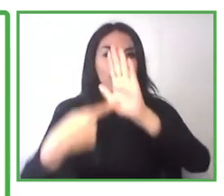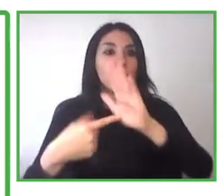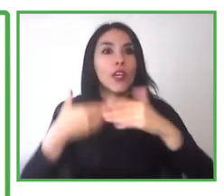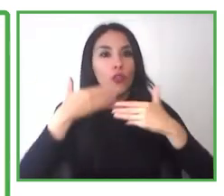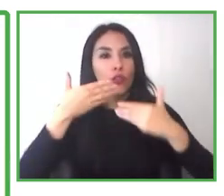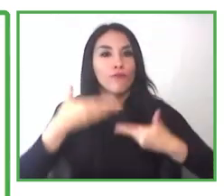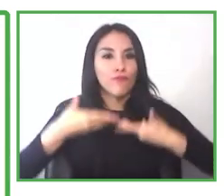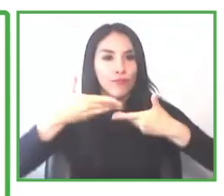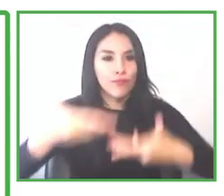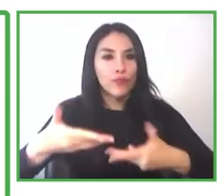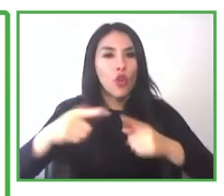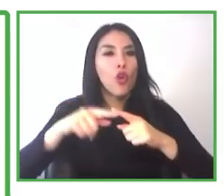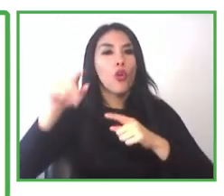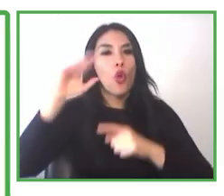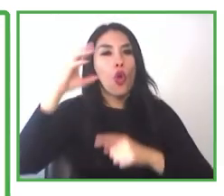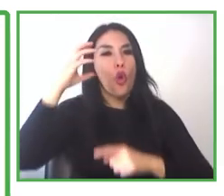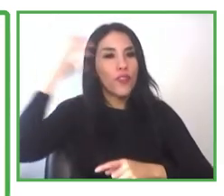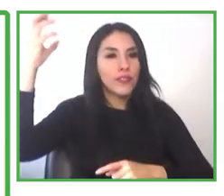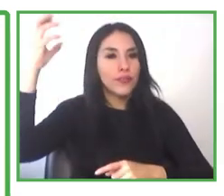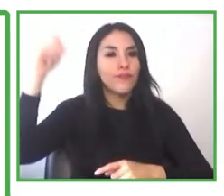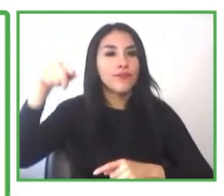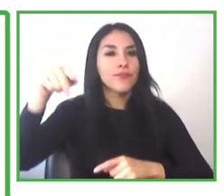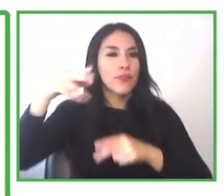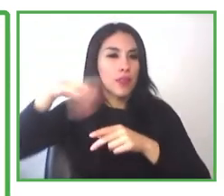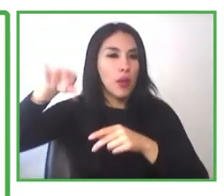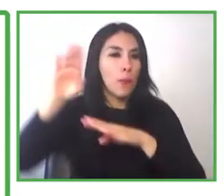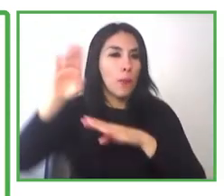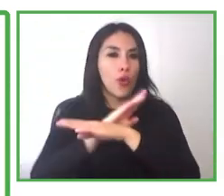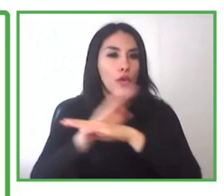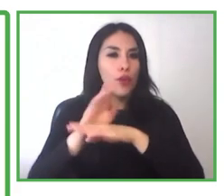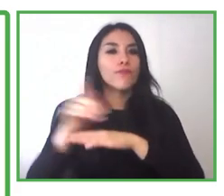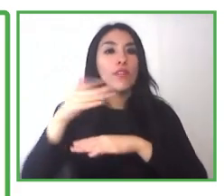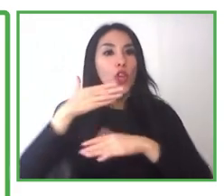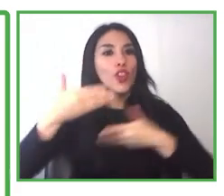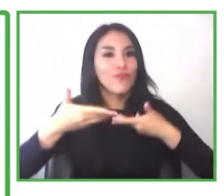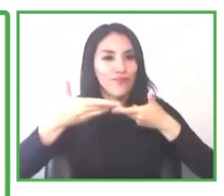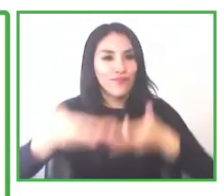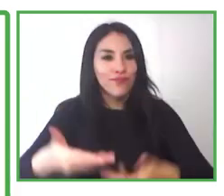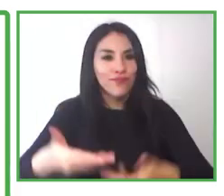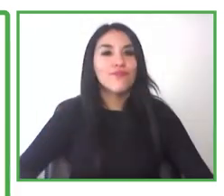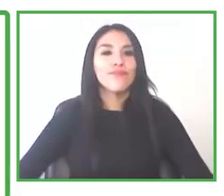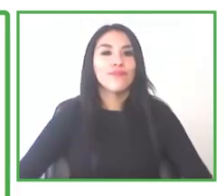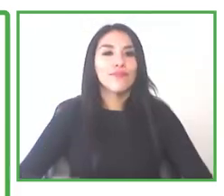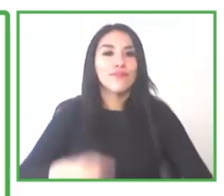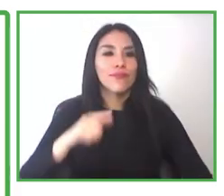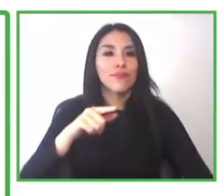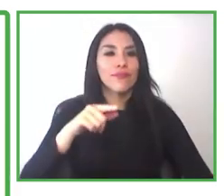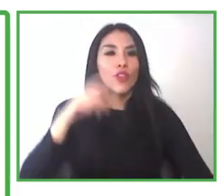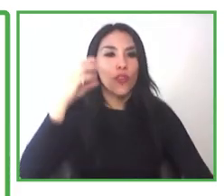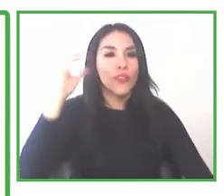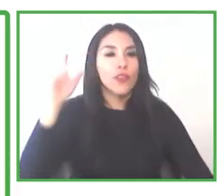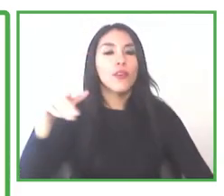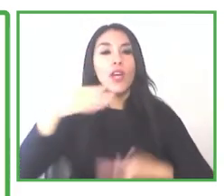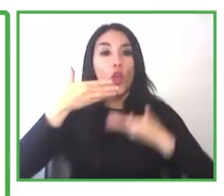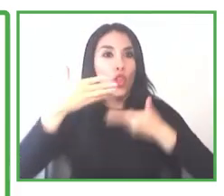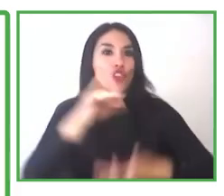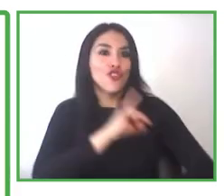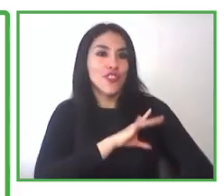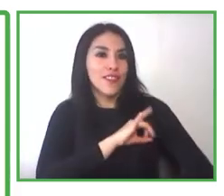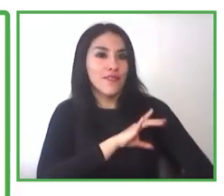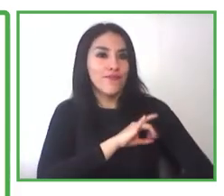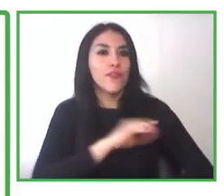Helsinki, Finland, and Providencia here in Chile. But just for